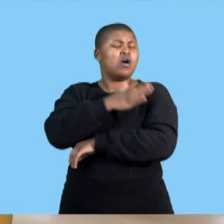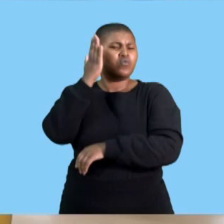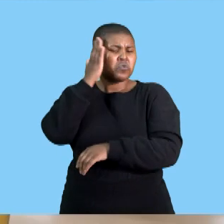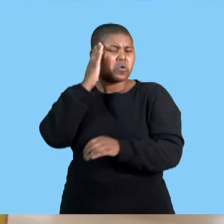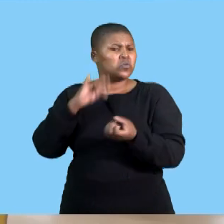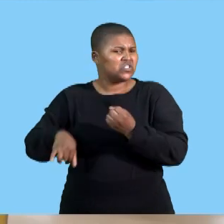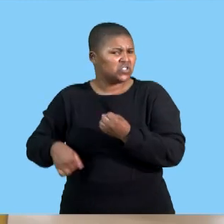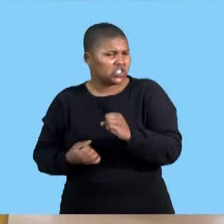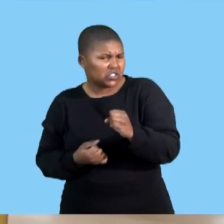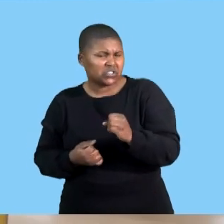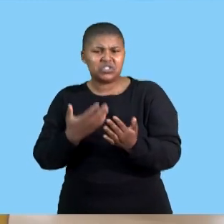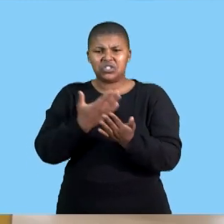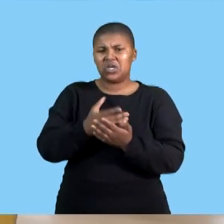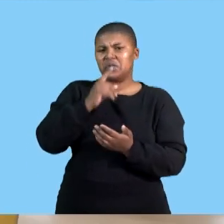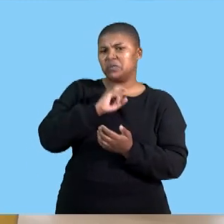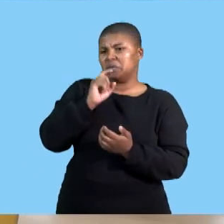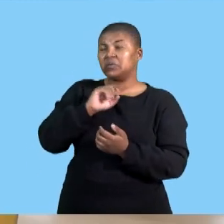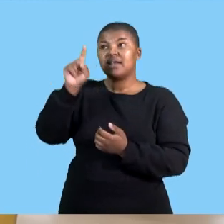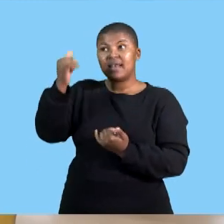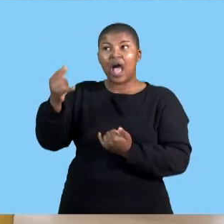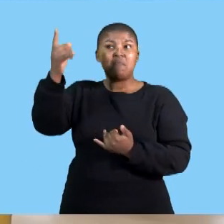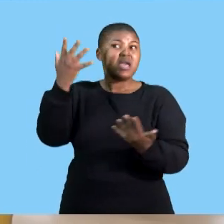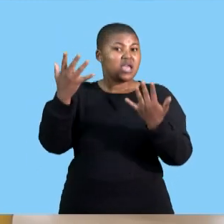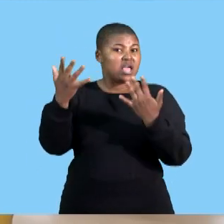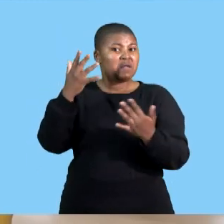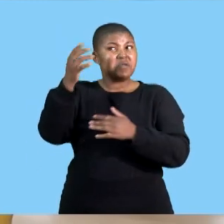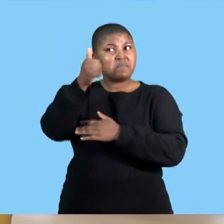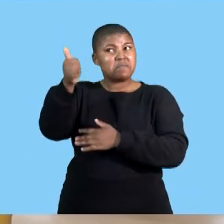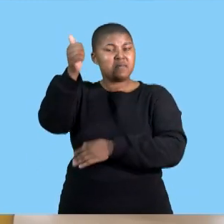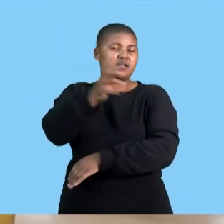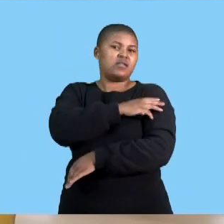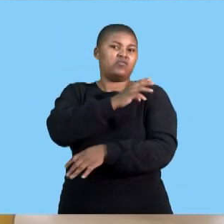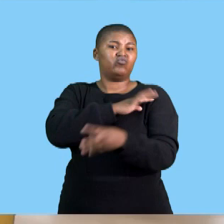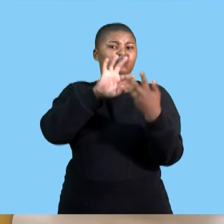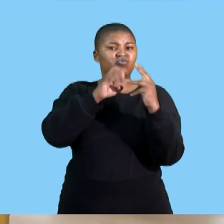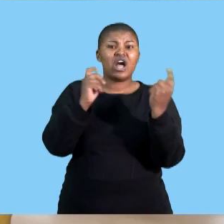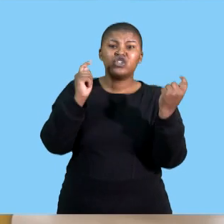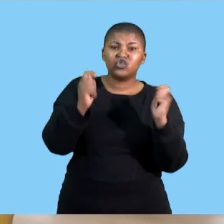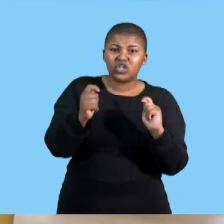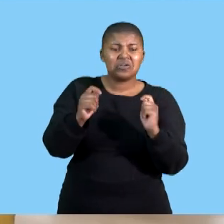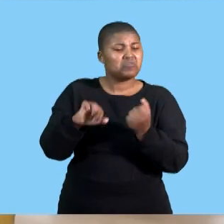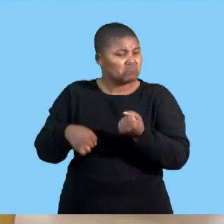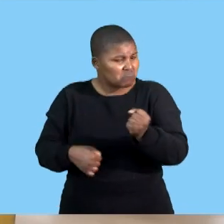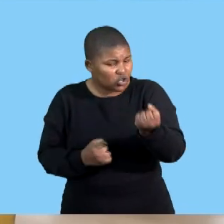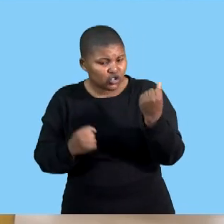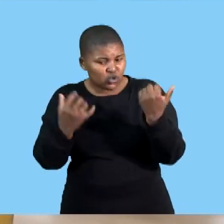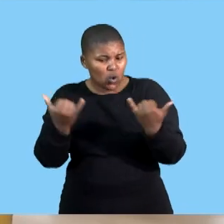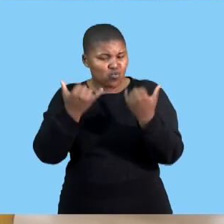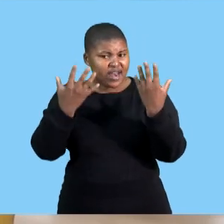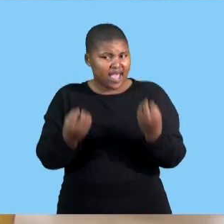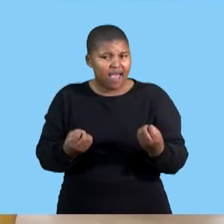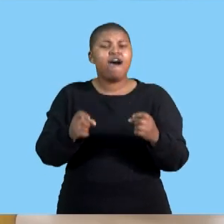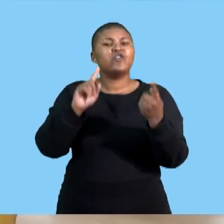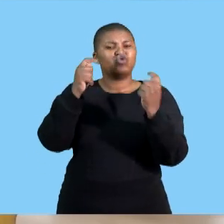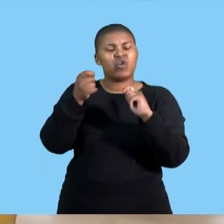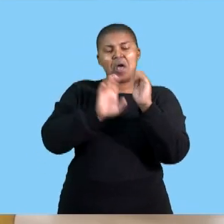obviously management will try and change the business strategy in order to be more advanced than those of competitors so they can only do that